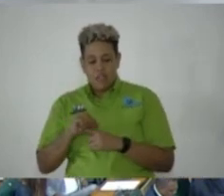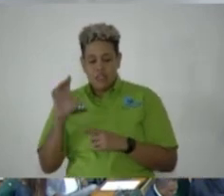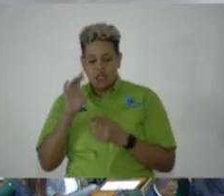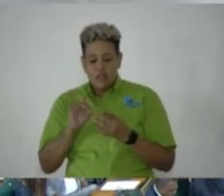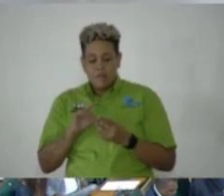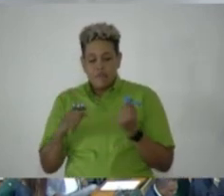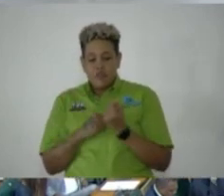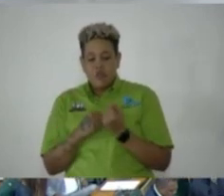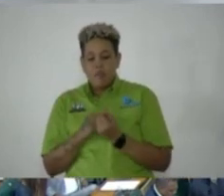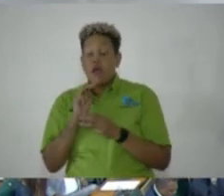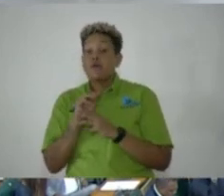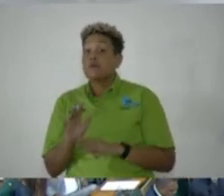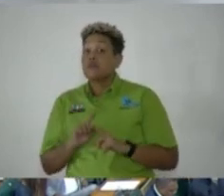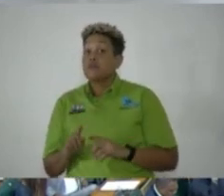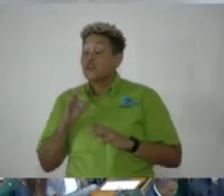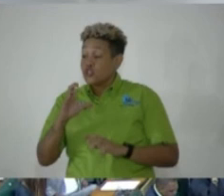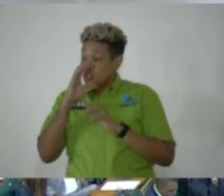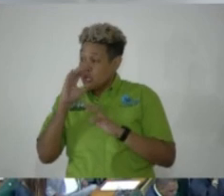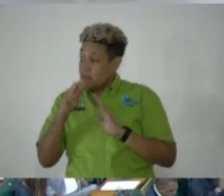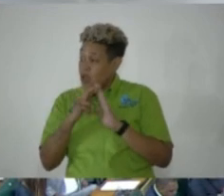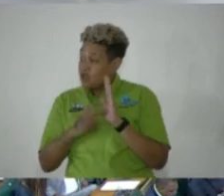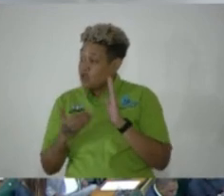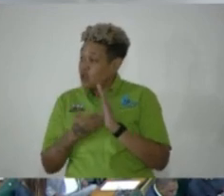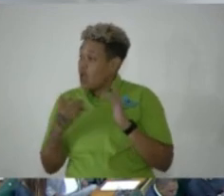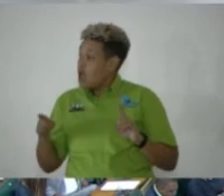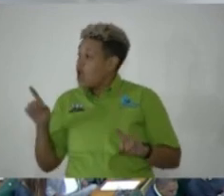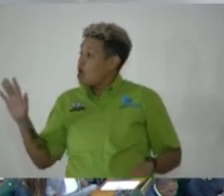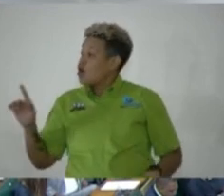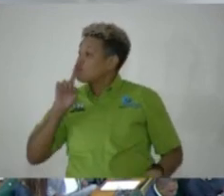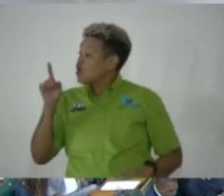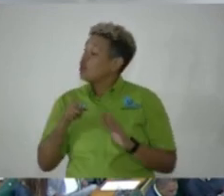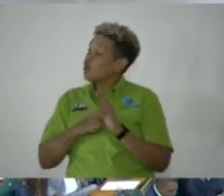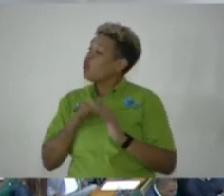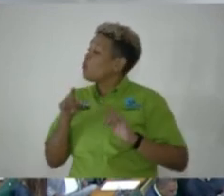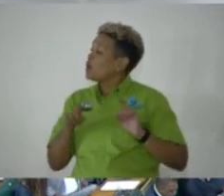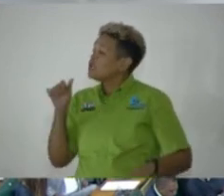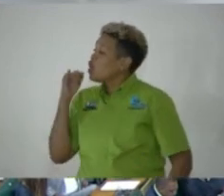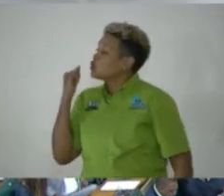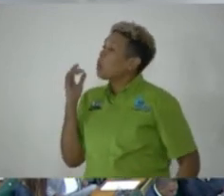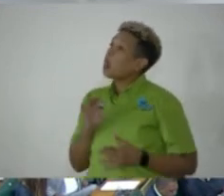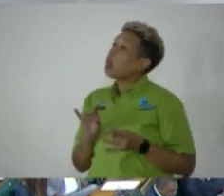the Minister. However, strictly by the standing order, you are really required to ask a question.